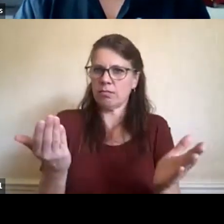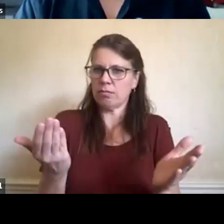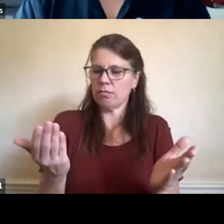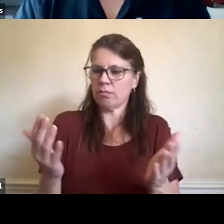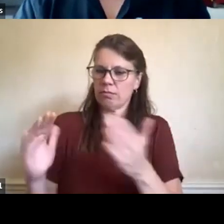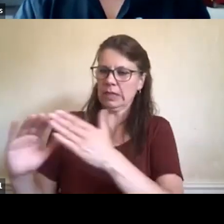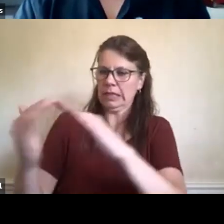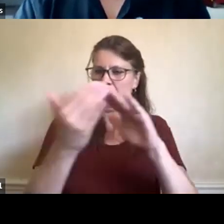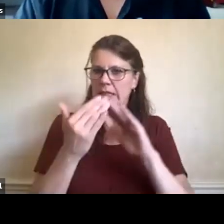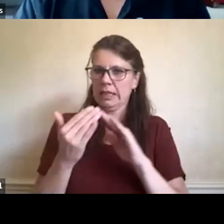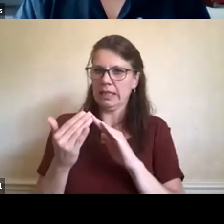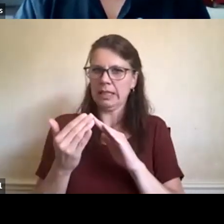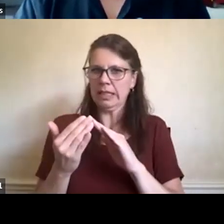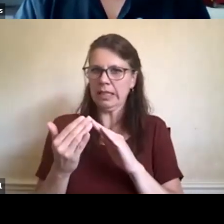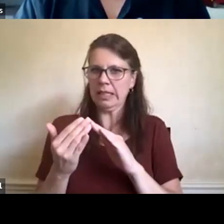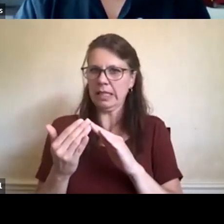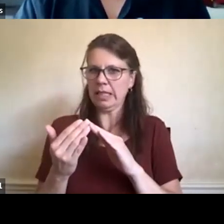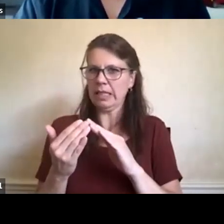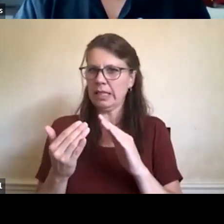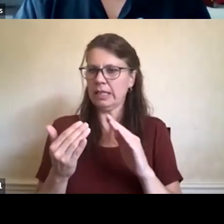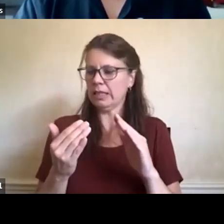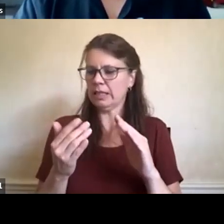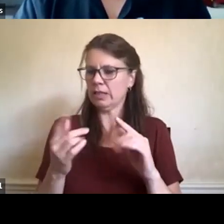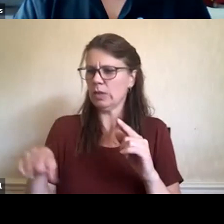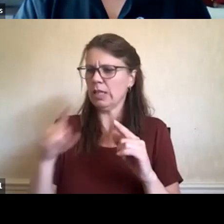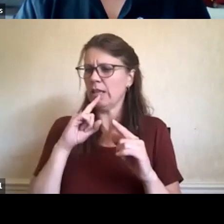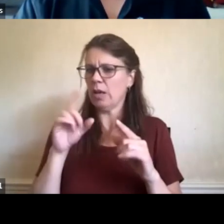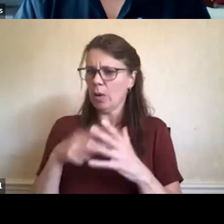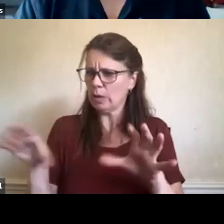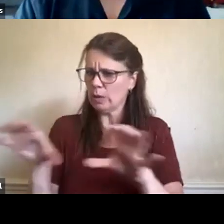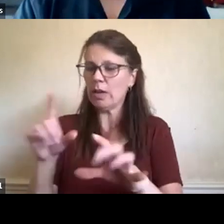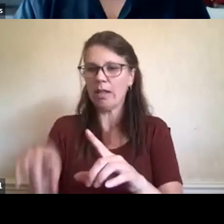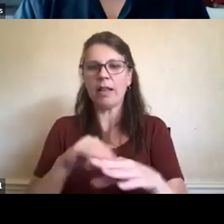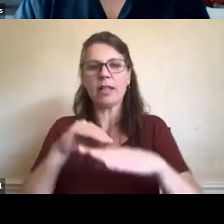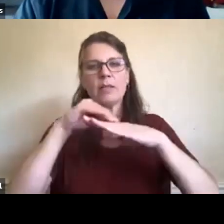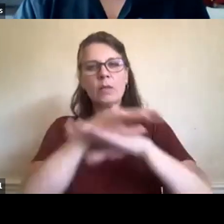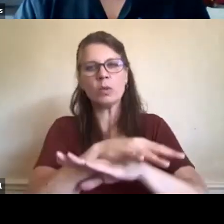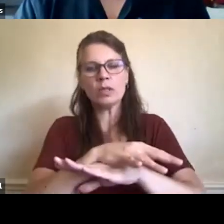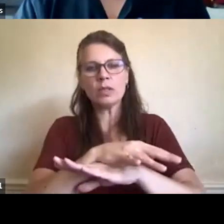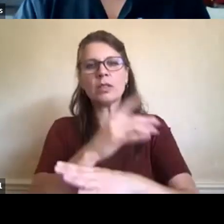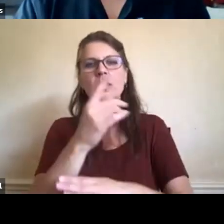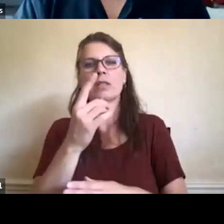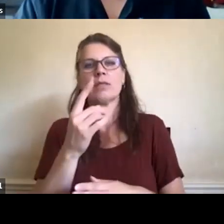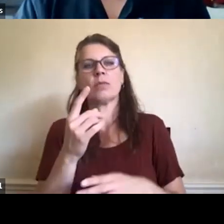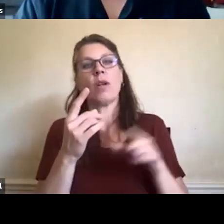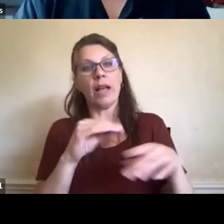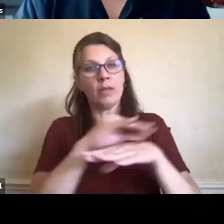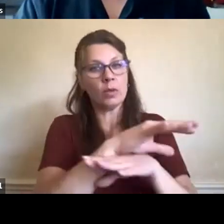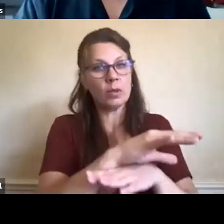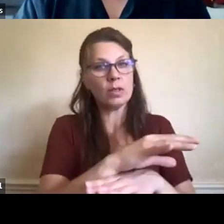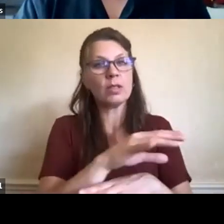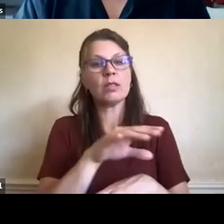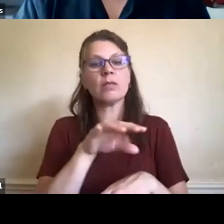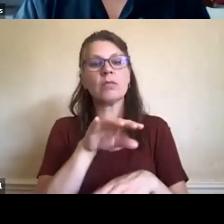populations and influence and influence. And in fact, are the ones that absorb most of the